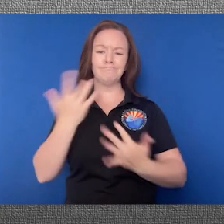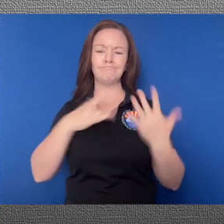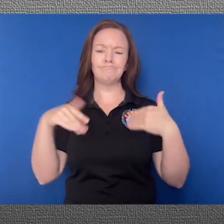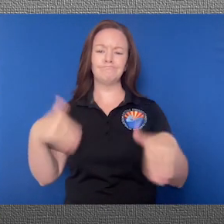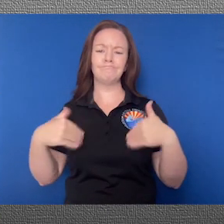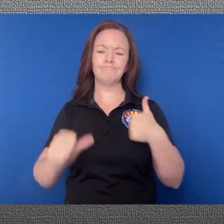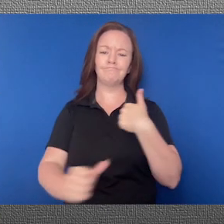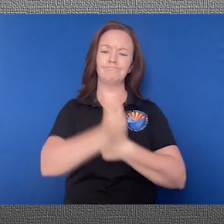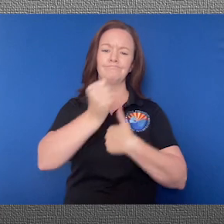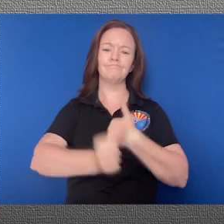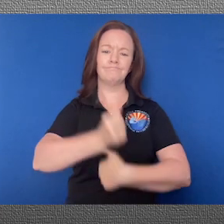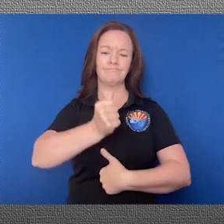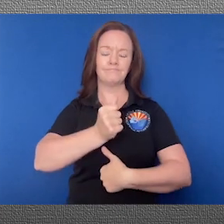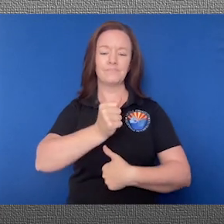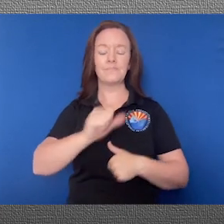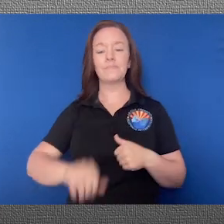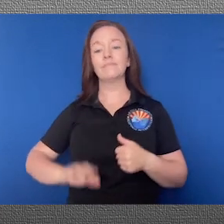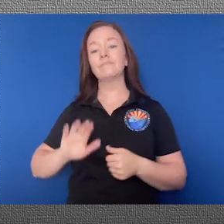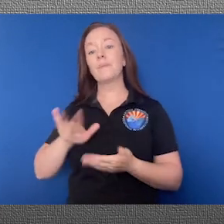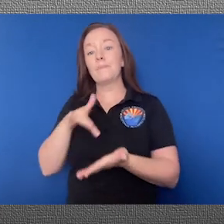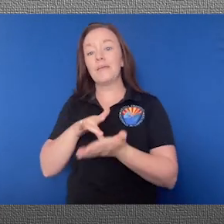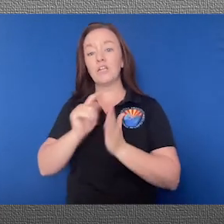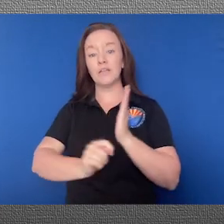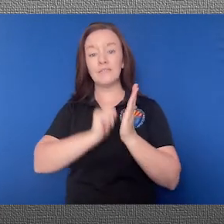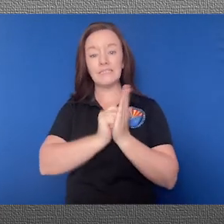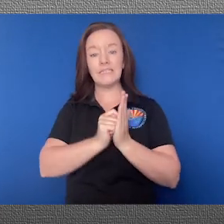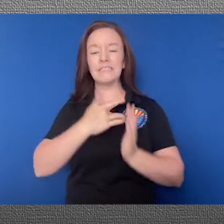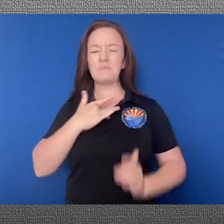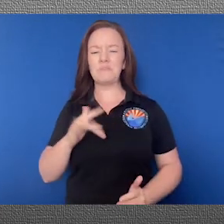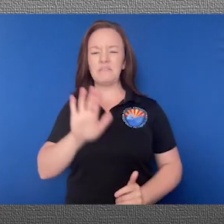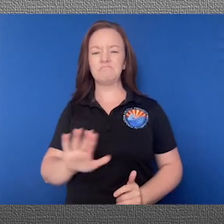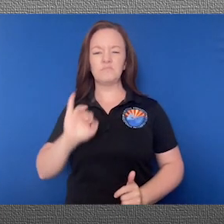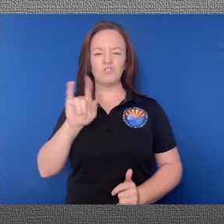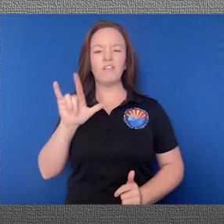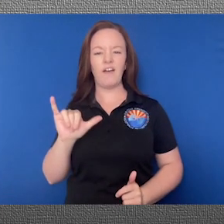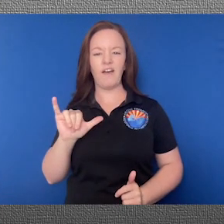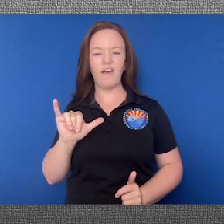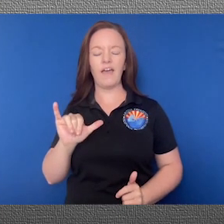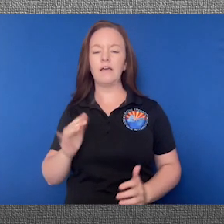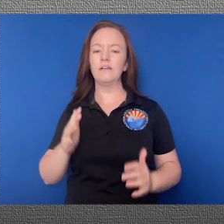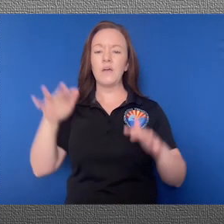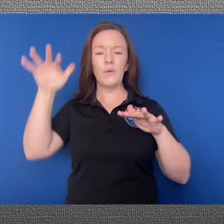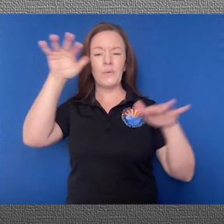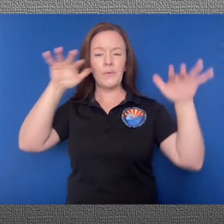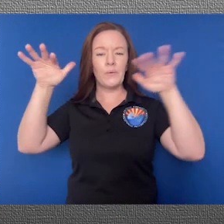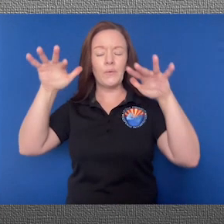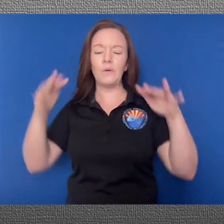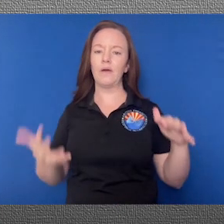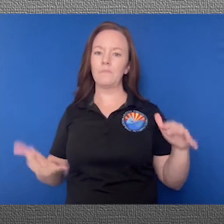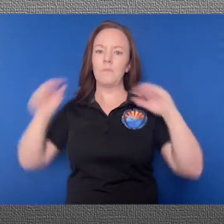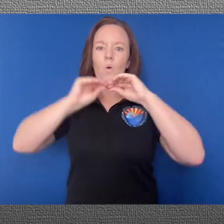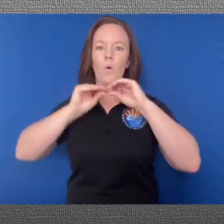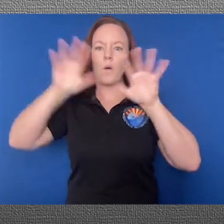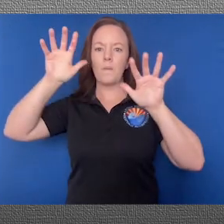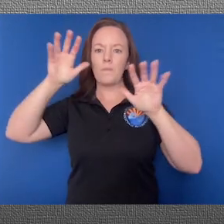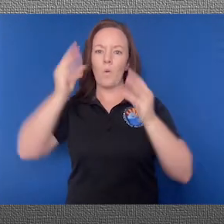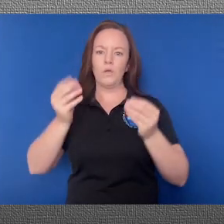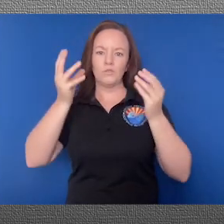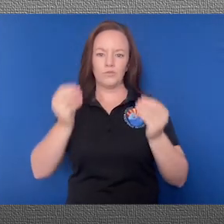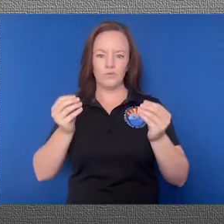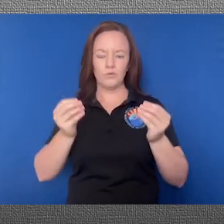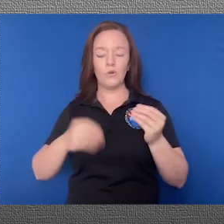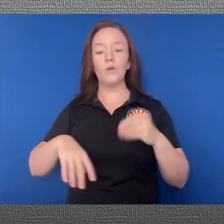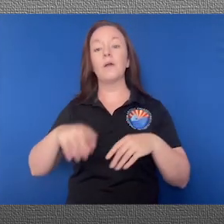In the middle of the monsoon season, typically in July, the atmosphere moistens up significantly, and we begin to see